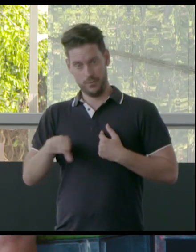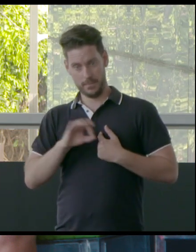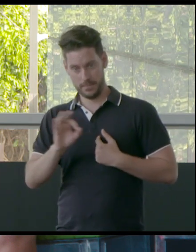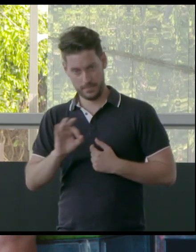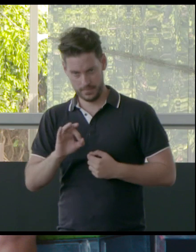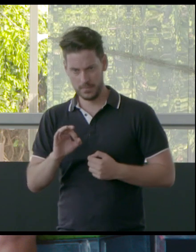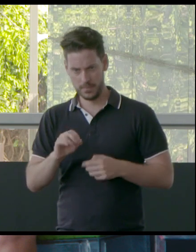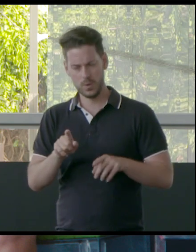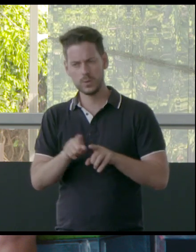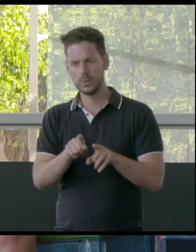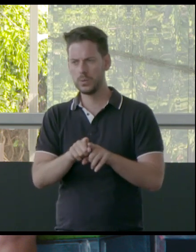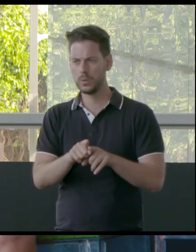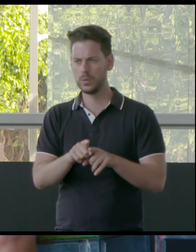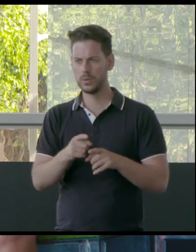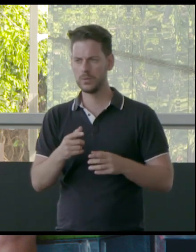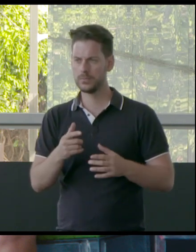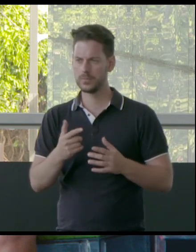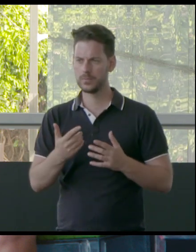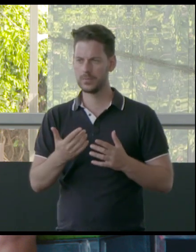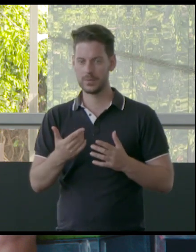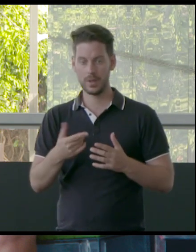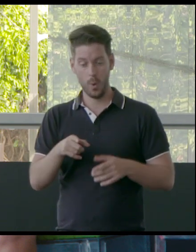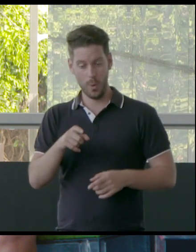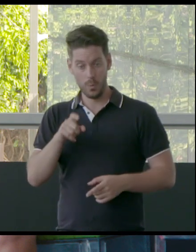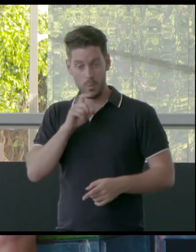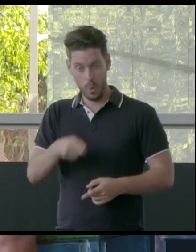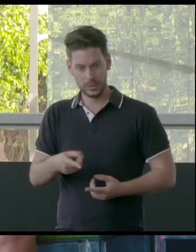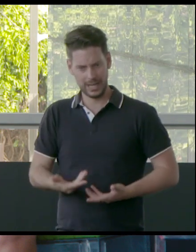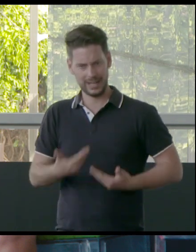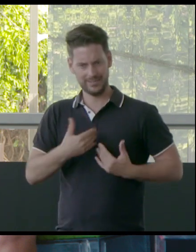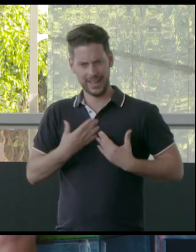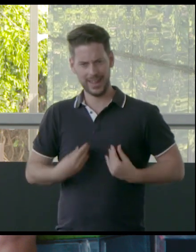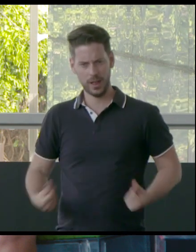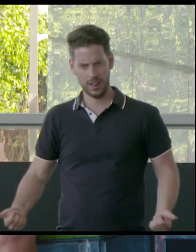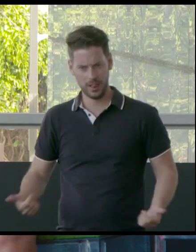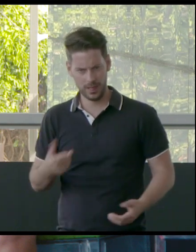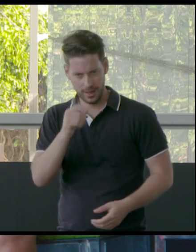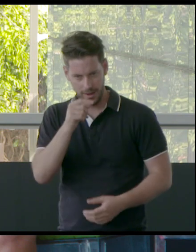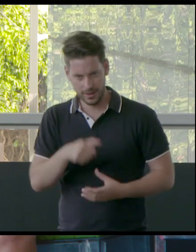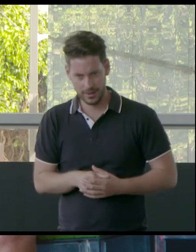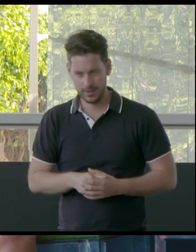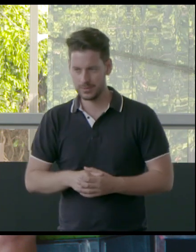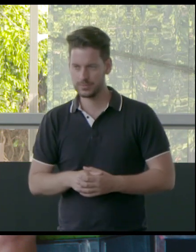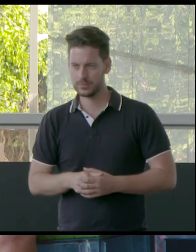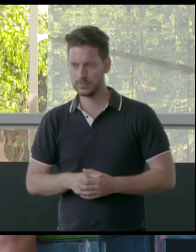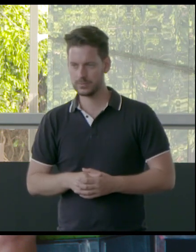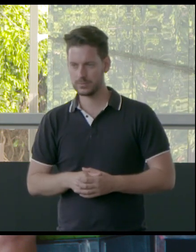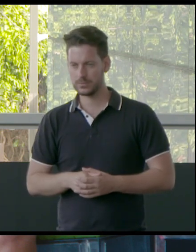but also the ability to heal and the ability to be able to